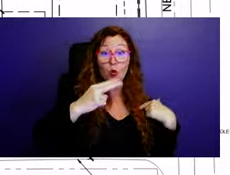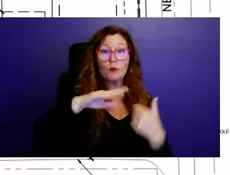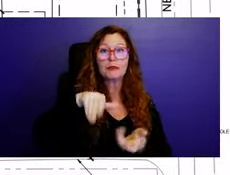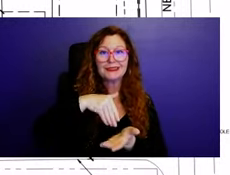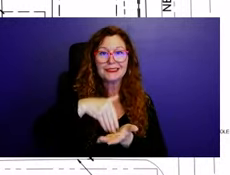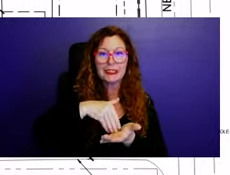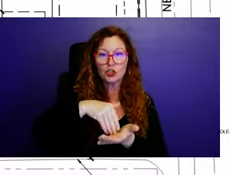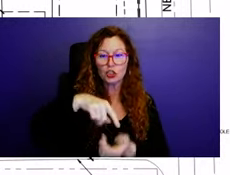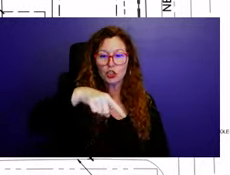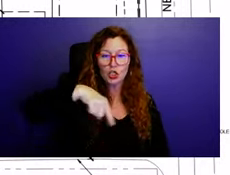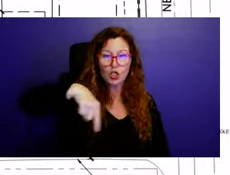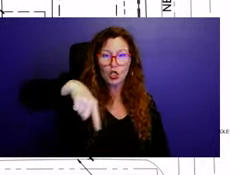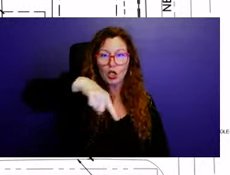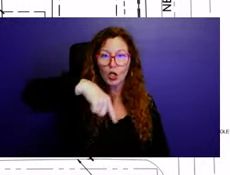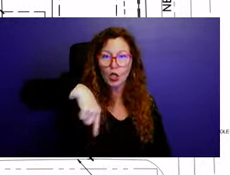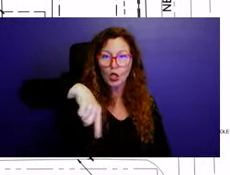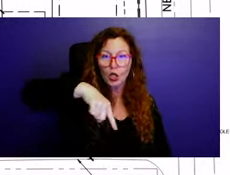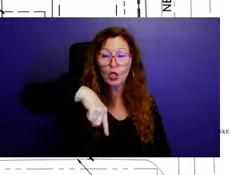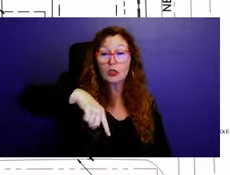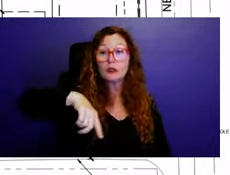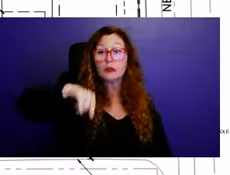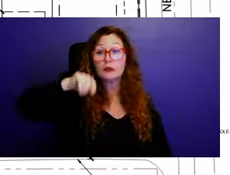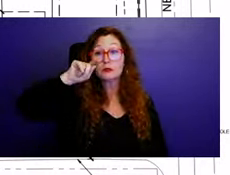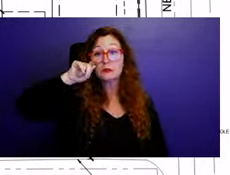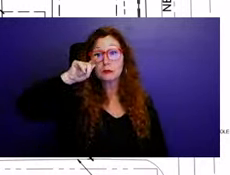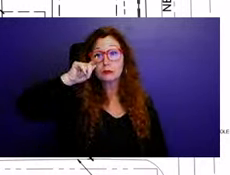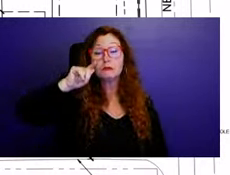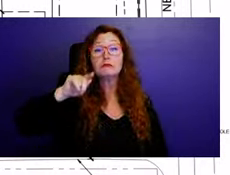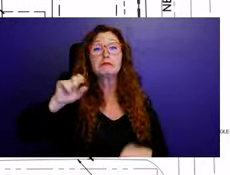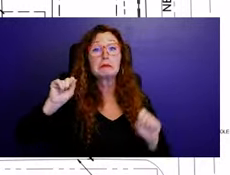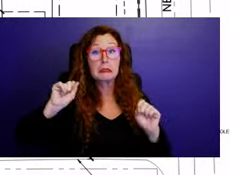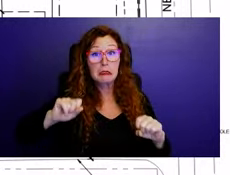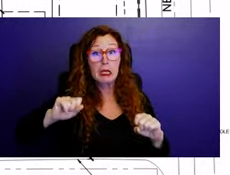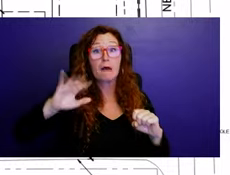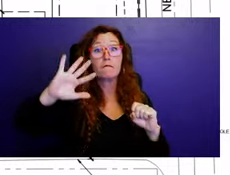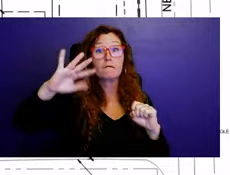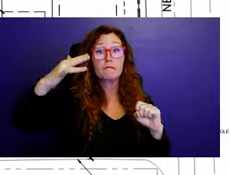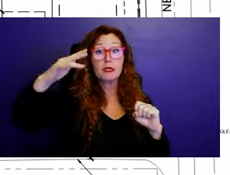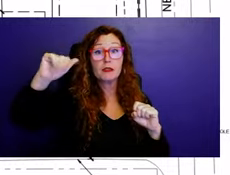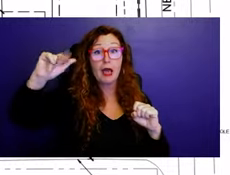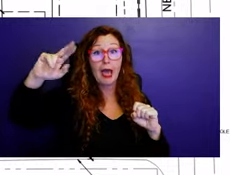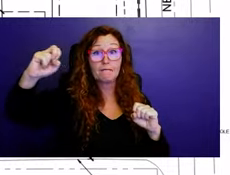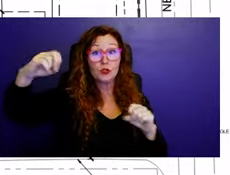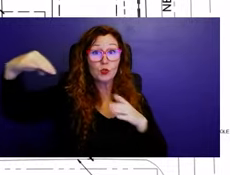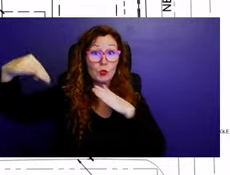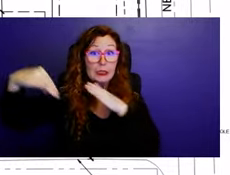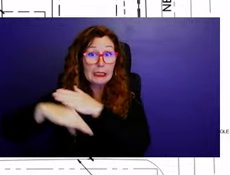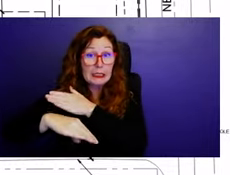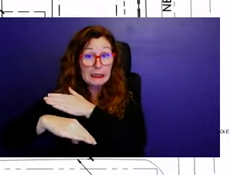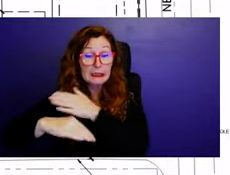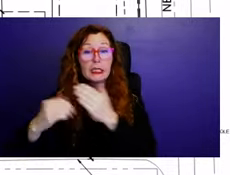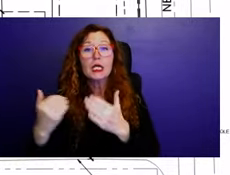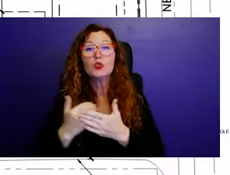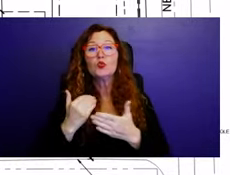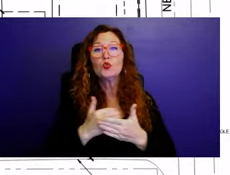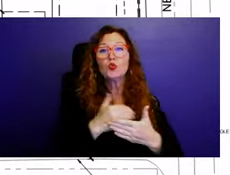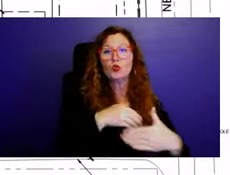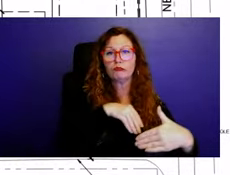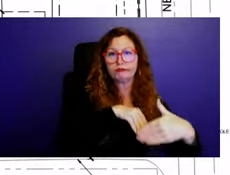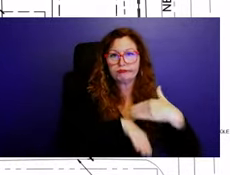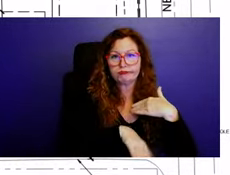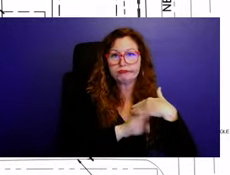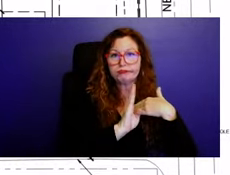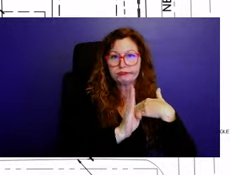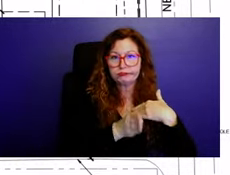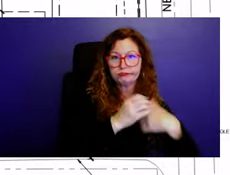project's required open space will be accessible from both Northeast Fifth Avenue and the new right of way. A dry detention area is located towards